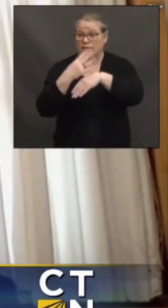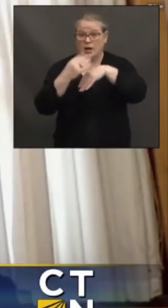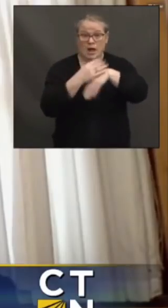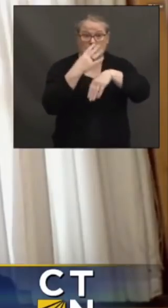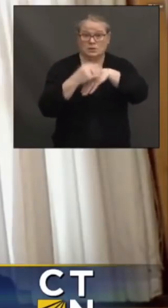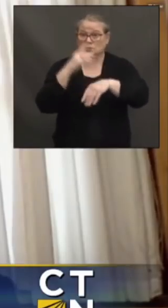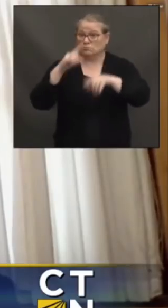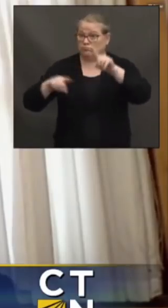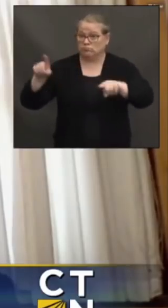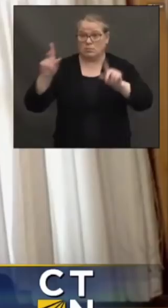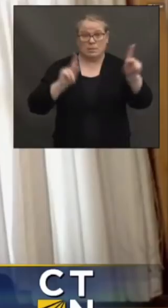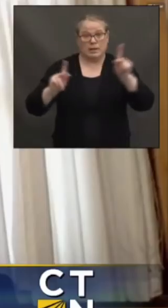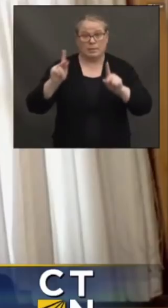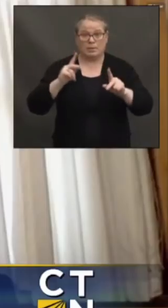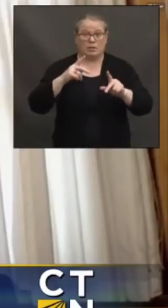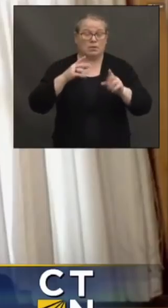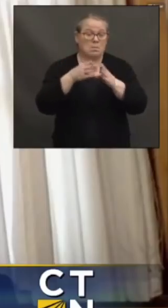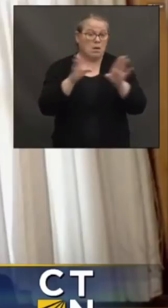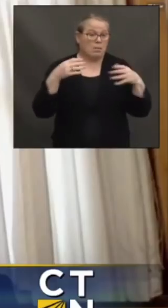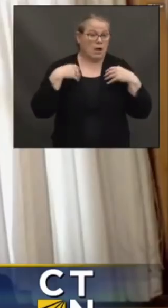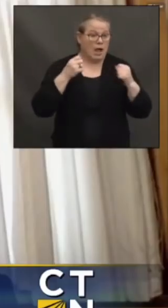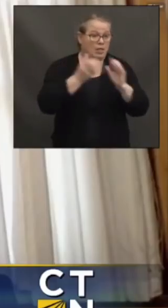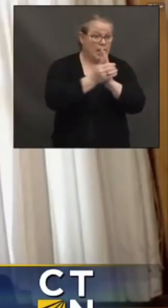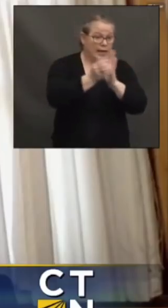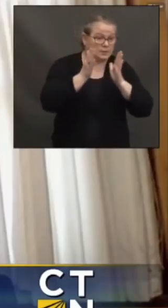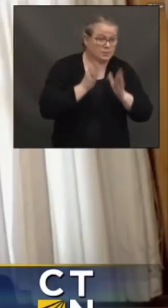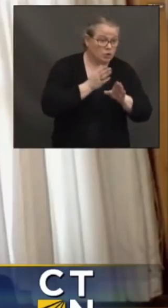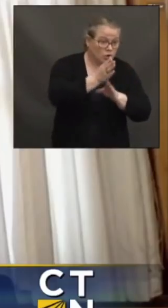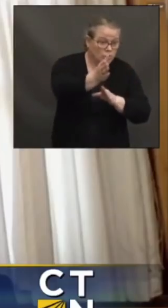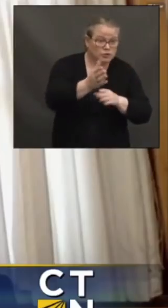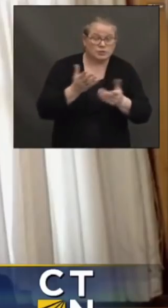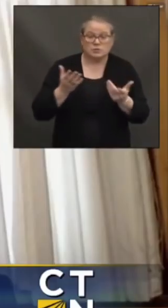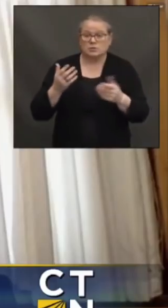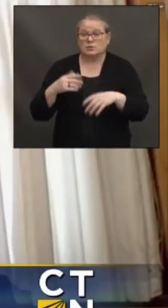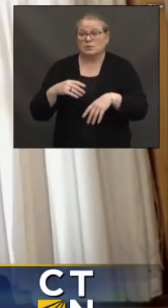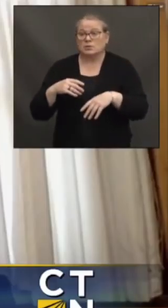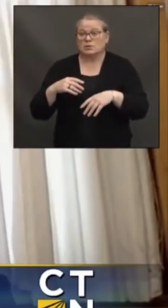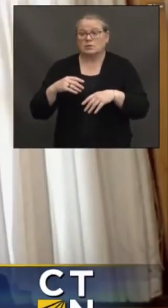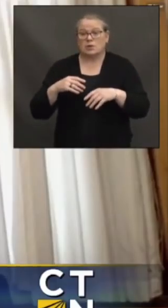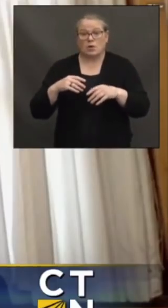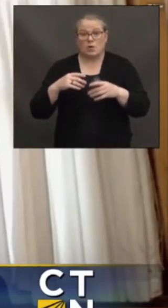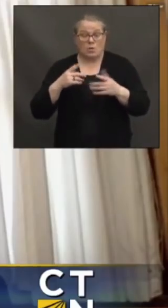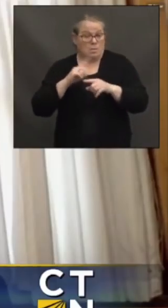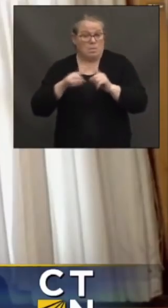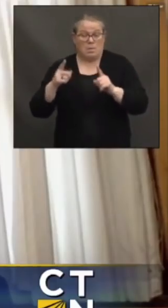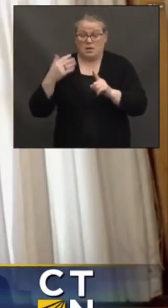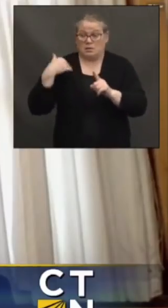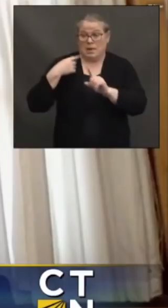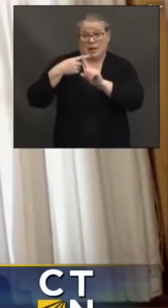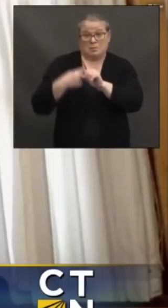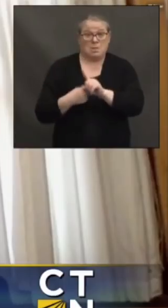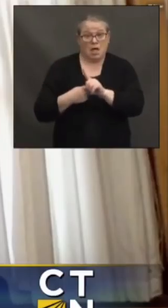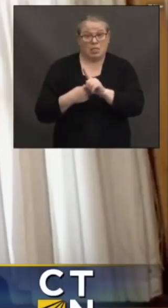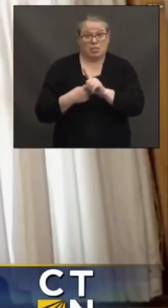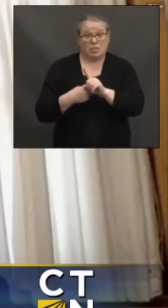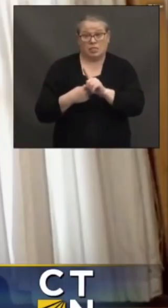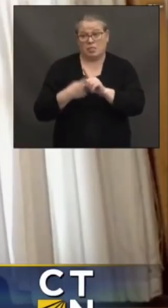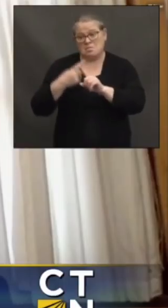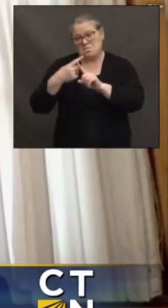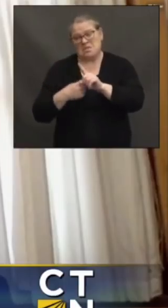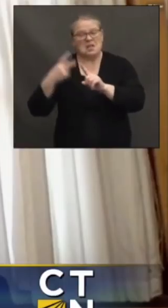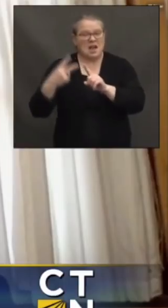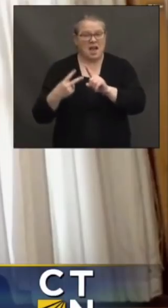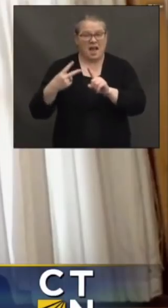experts. But, you as we've looked at the, you know, the metrics and the trends over the last month to a month and a half,